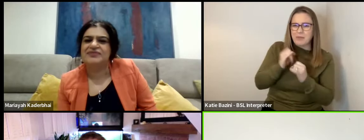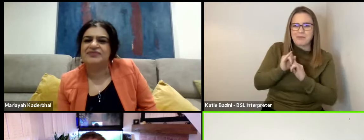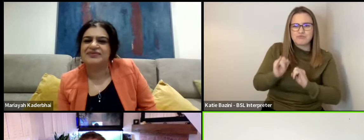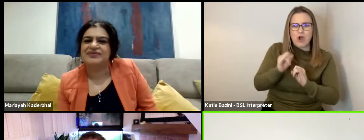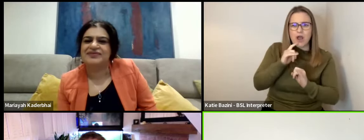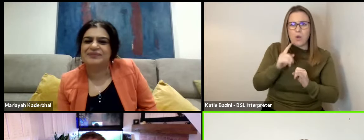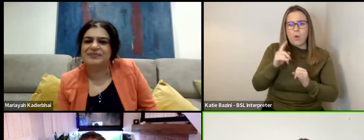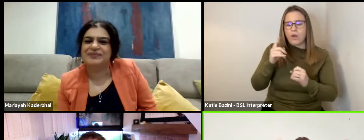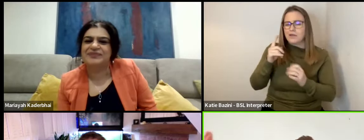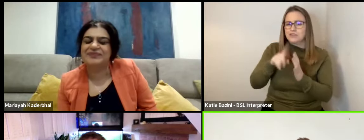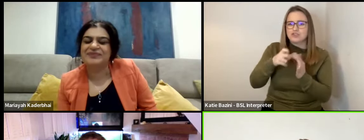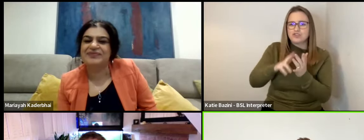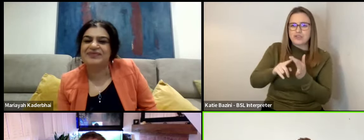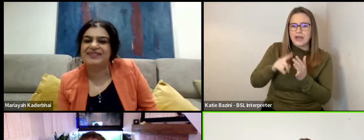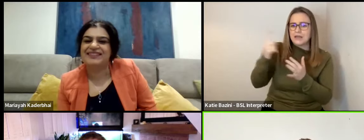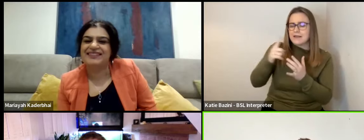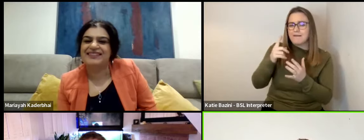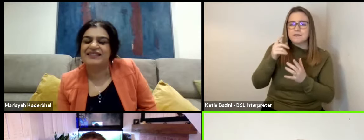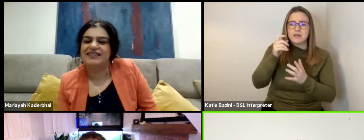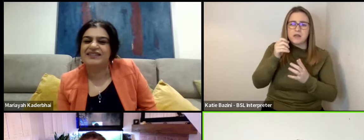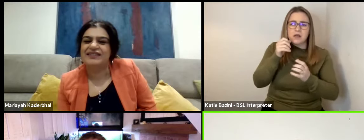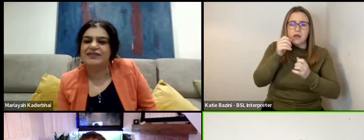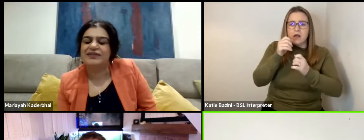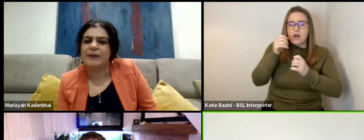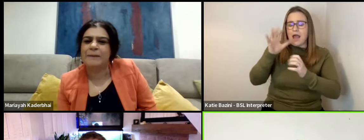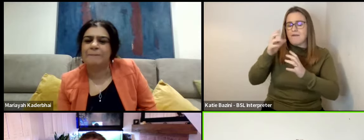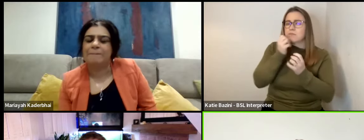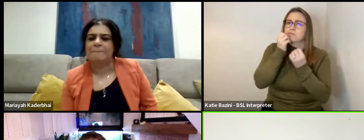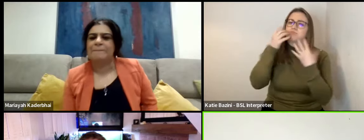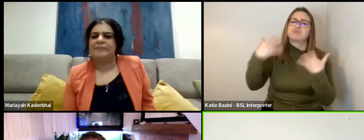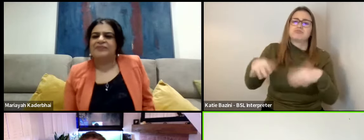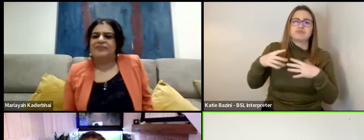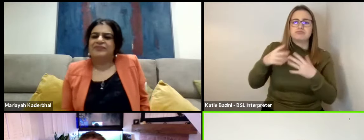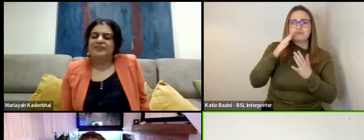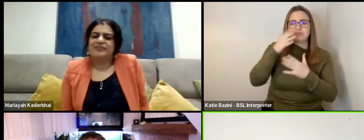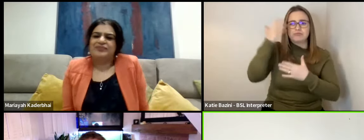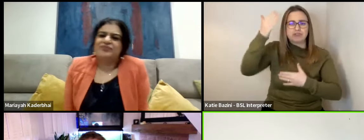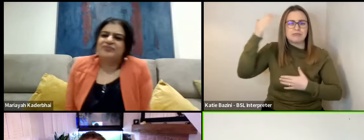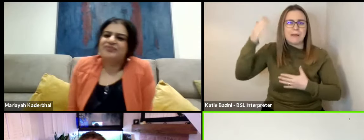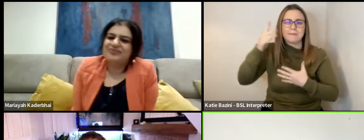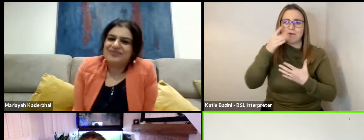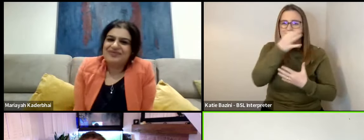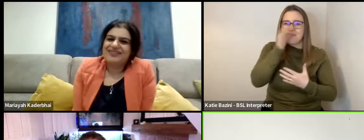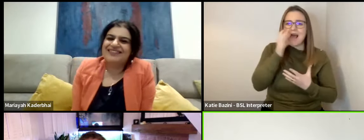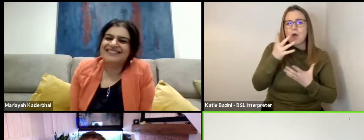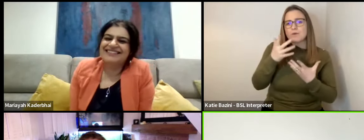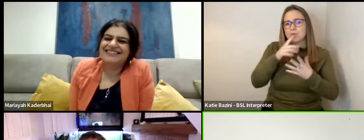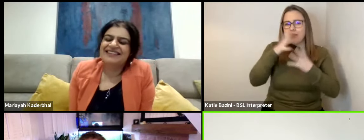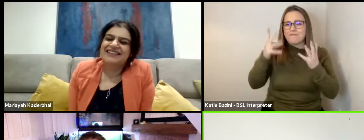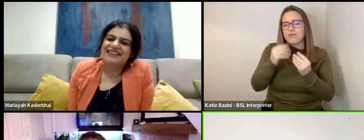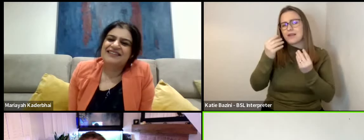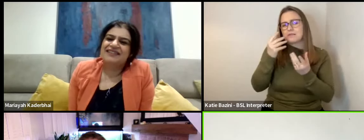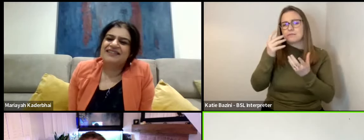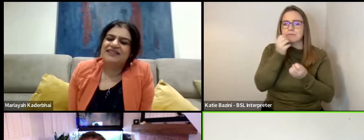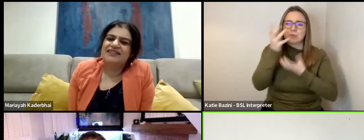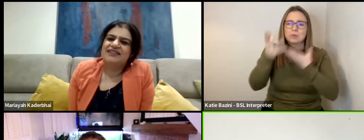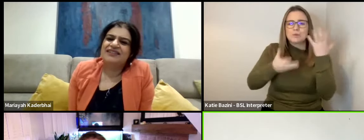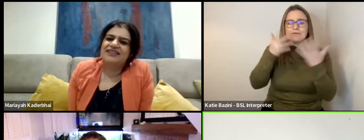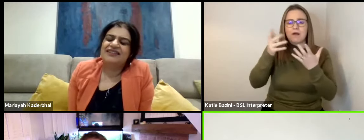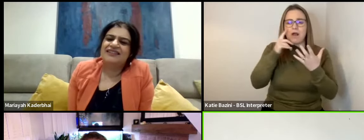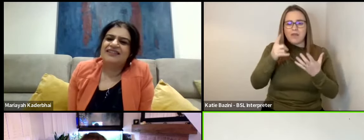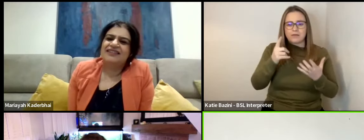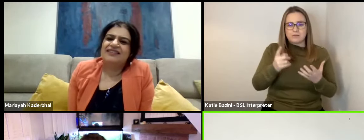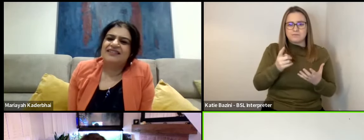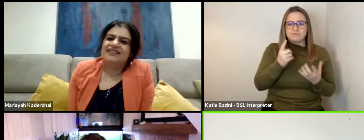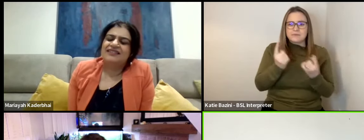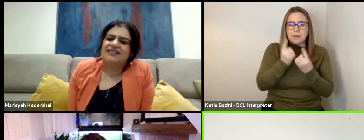and Jane was dreaming of flowers exploding with blood. So I exaggerate, but not far off. And then eventually, you know, that silt from